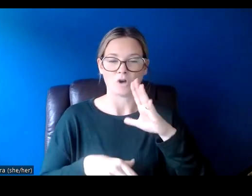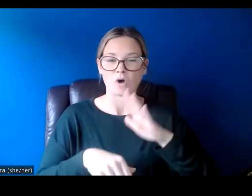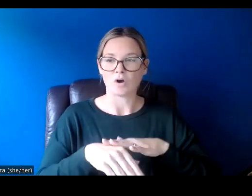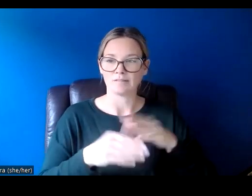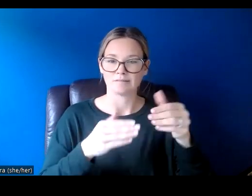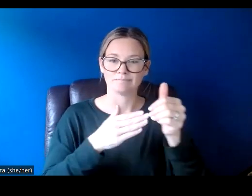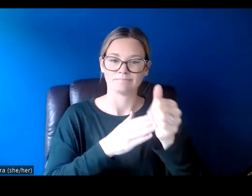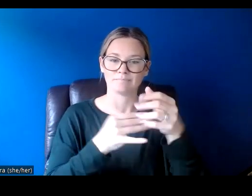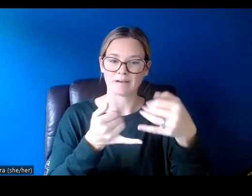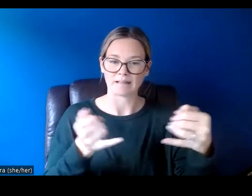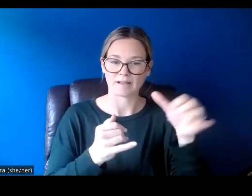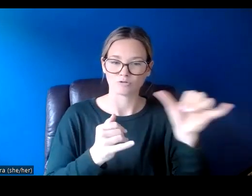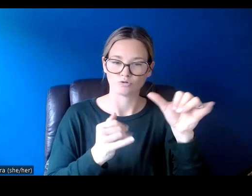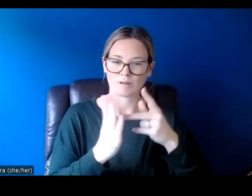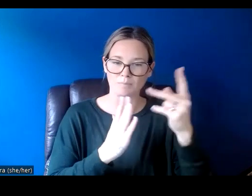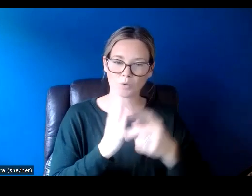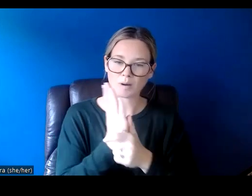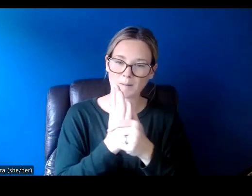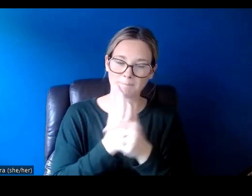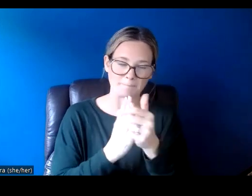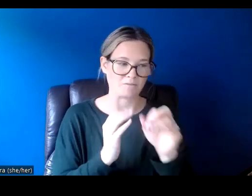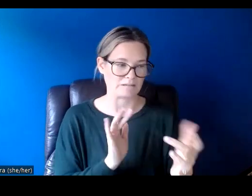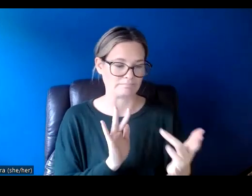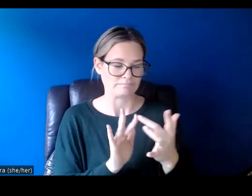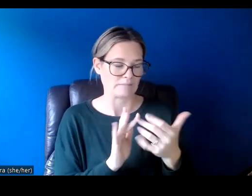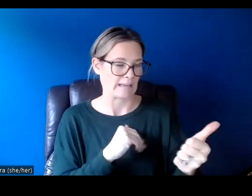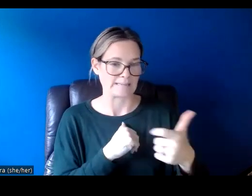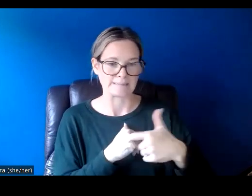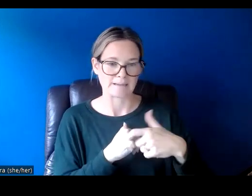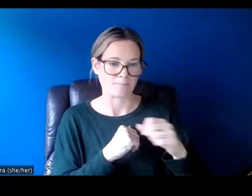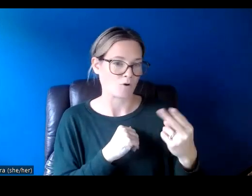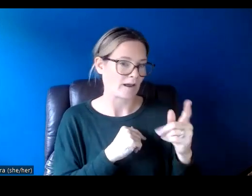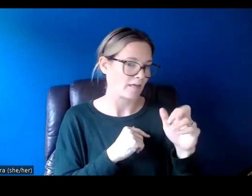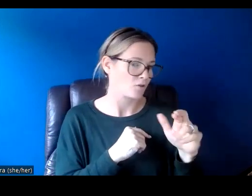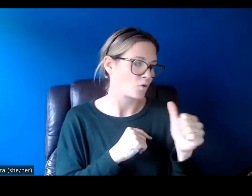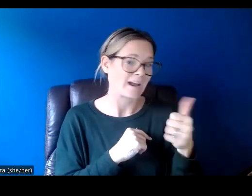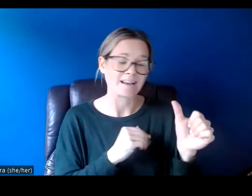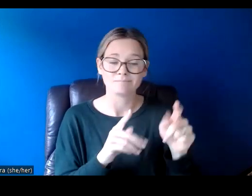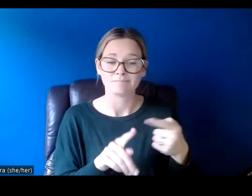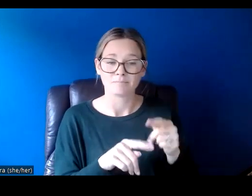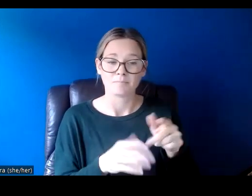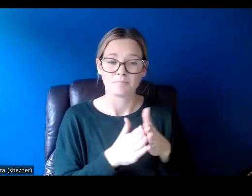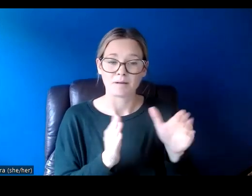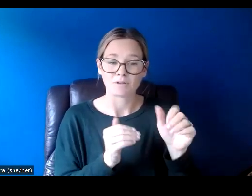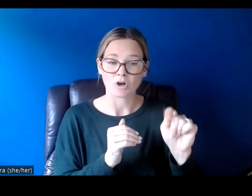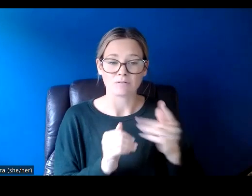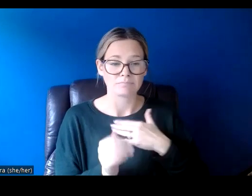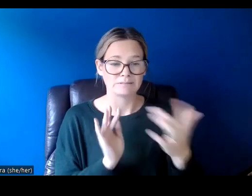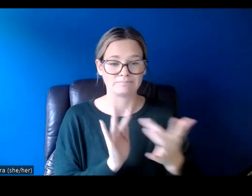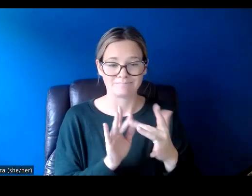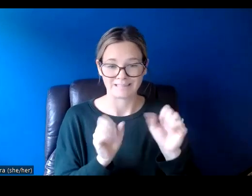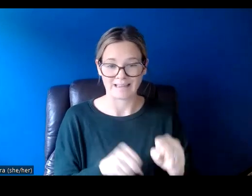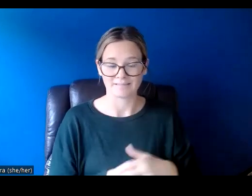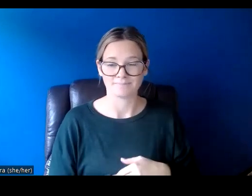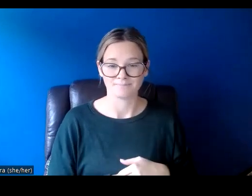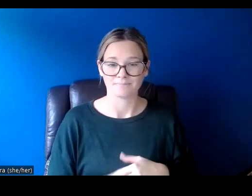as well. If you do need to get a hold of me or Heather or anyone from Public Art, please reach out. And I